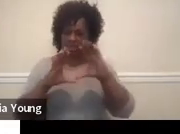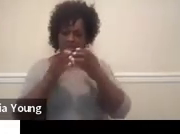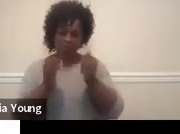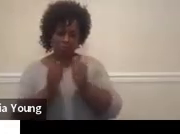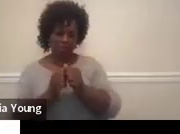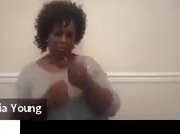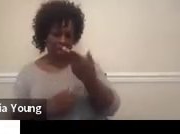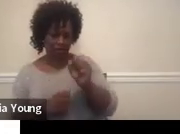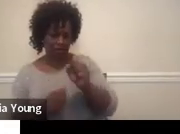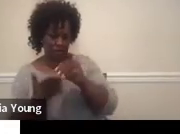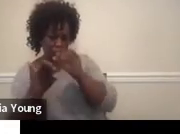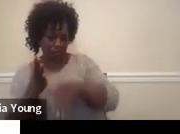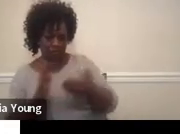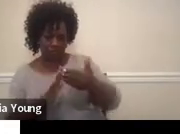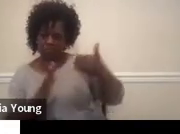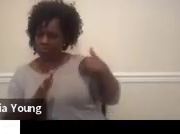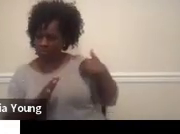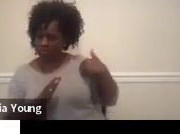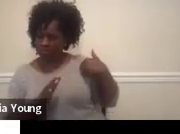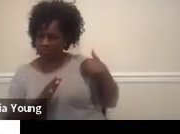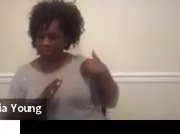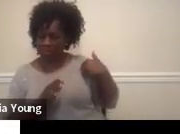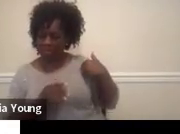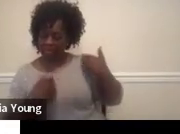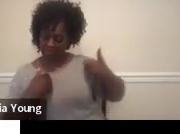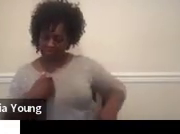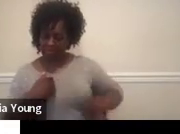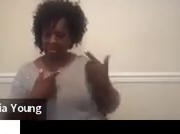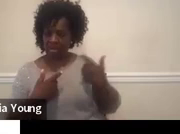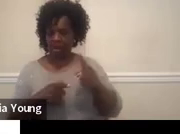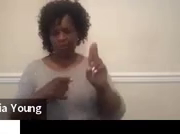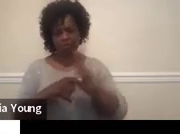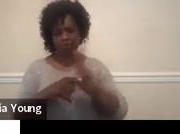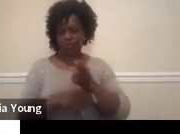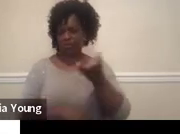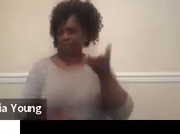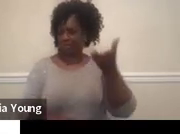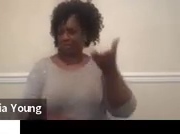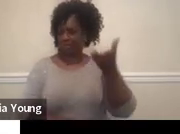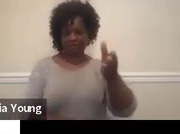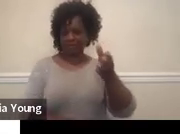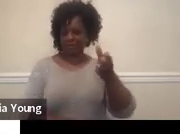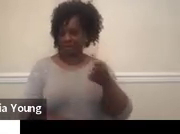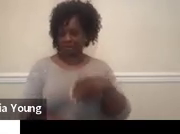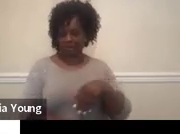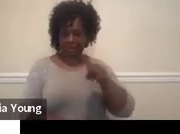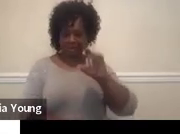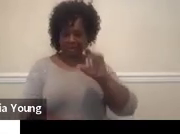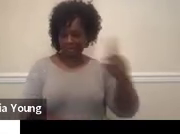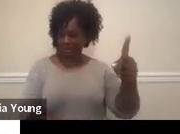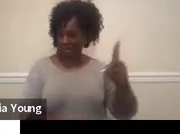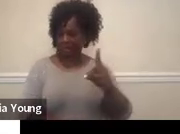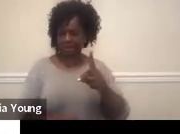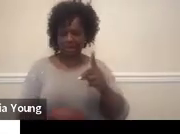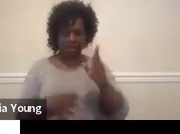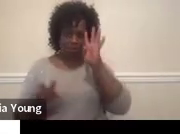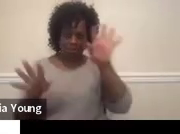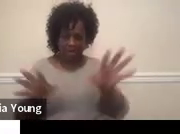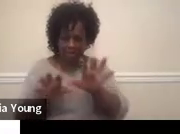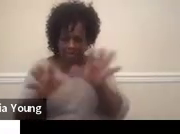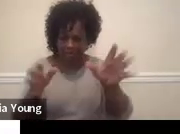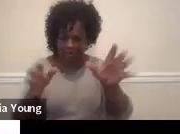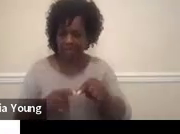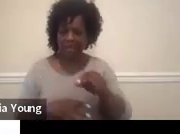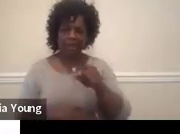my high school kids that I had personally, I would use this as a career exploration activity for them. I would give them a graphic